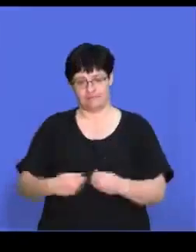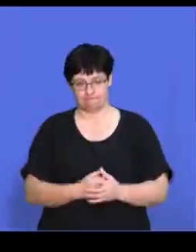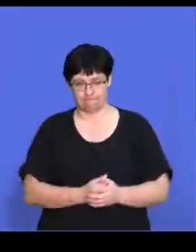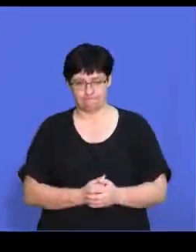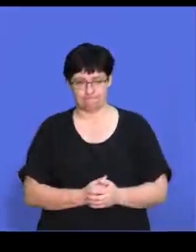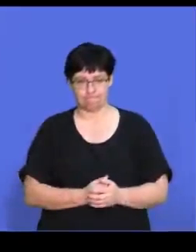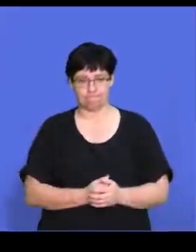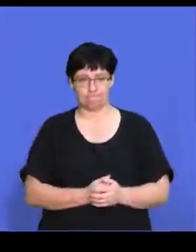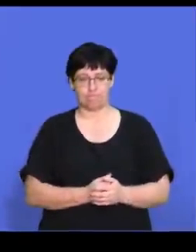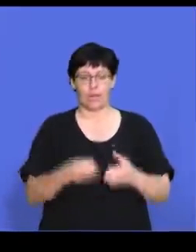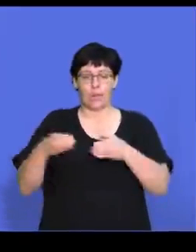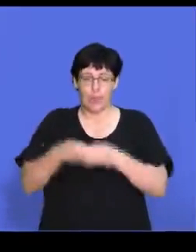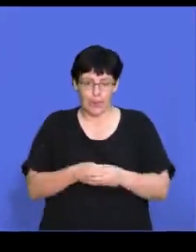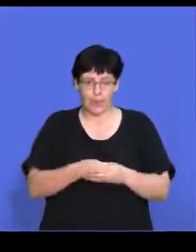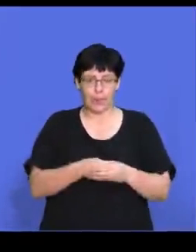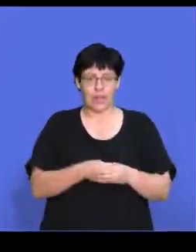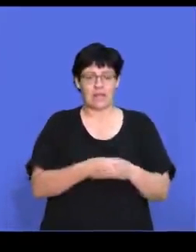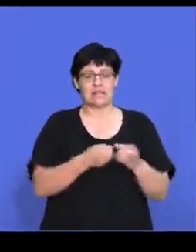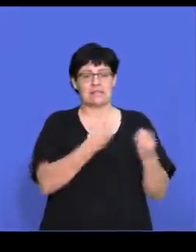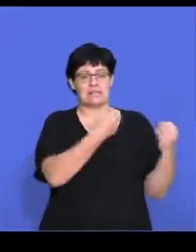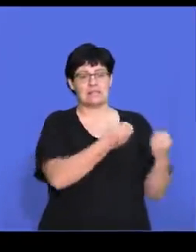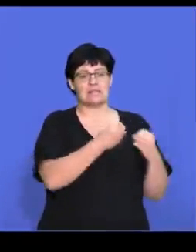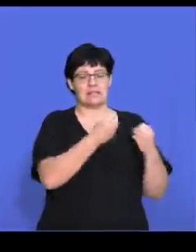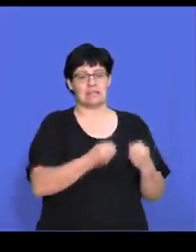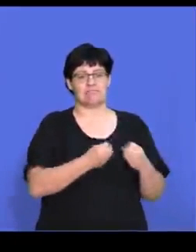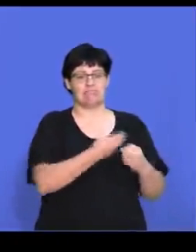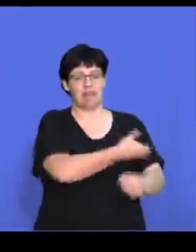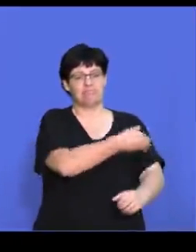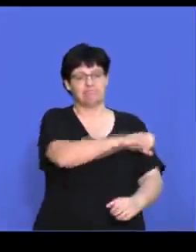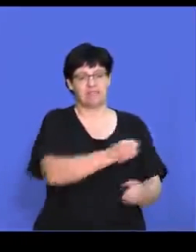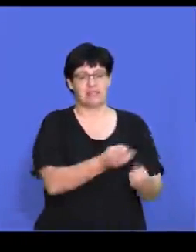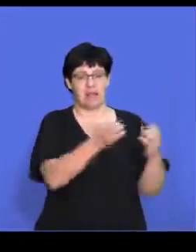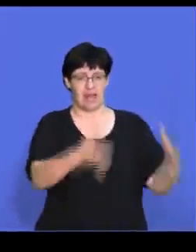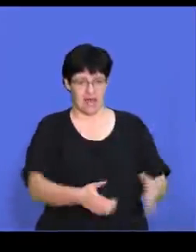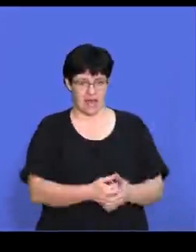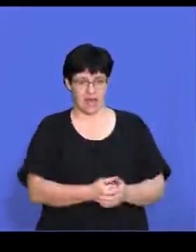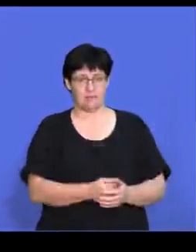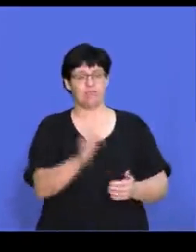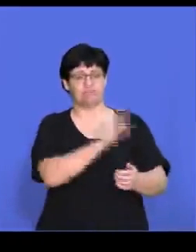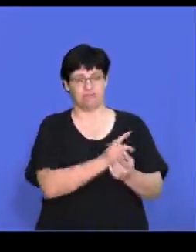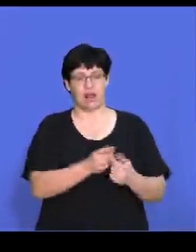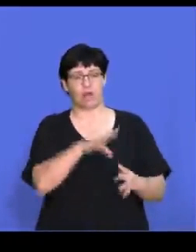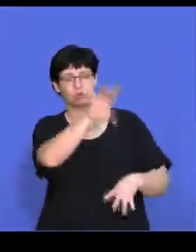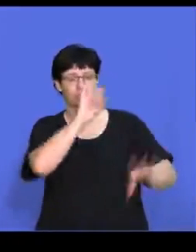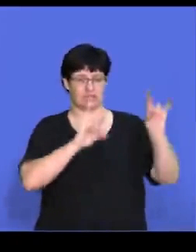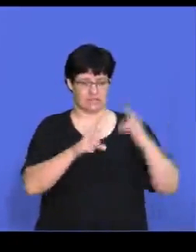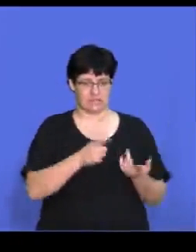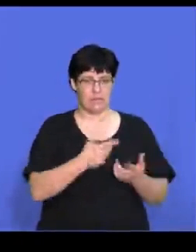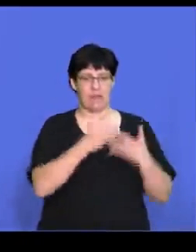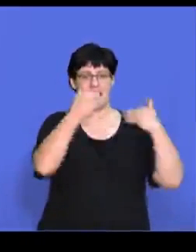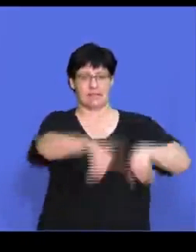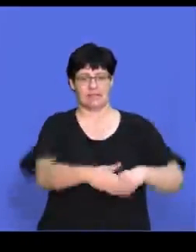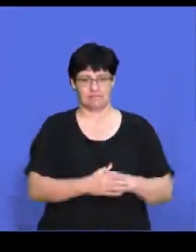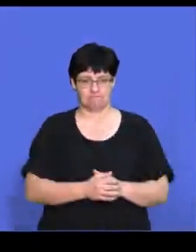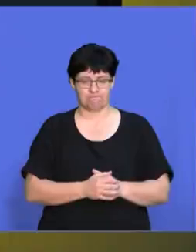smaller the number of suppliers, the more powerful they may be. The choice of suppliers may be limited. So that